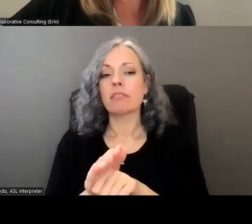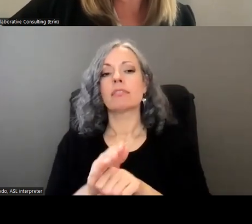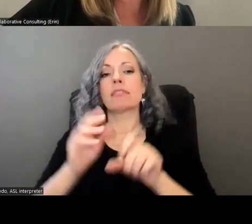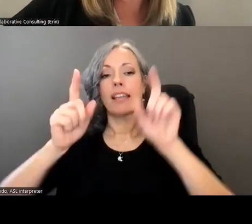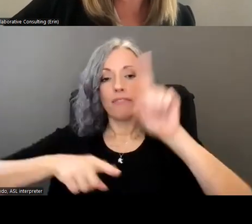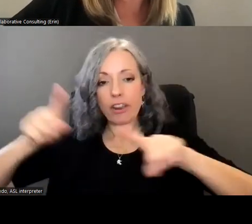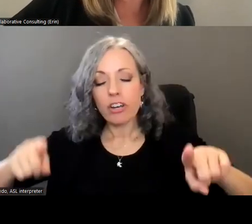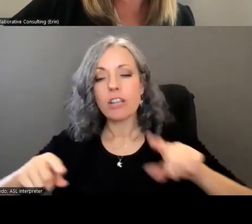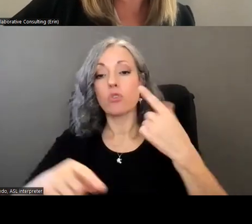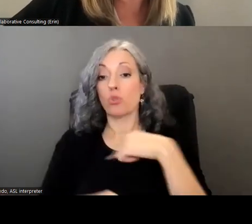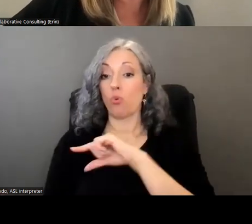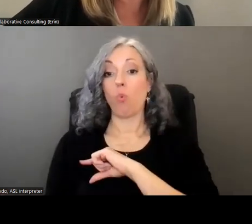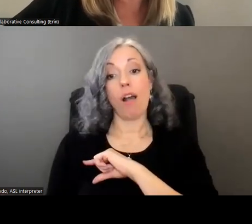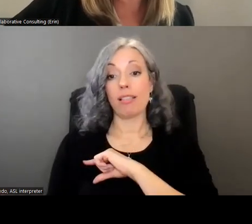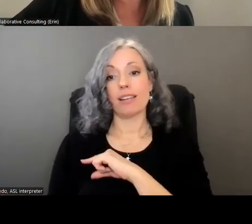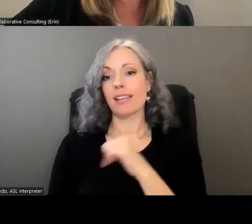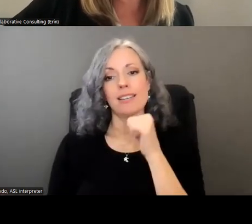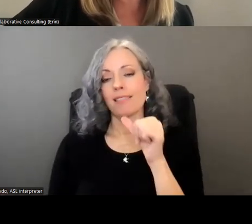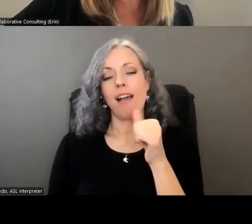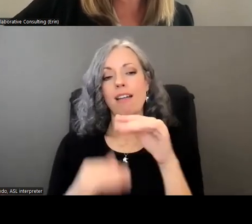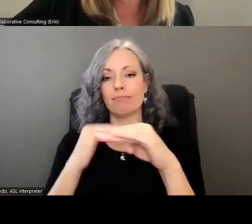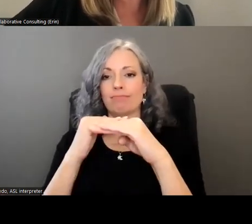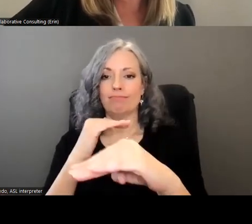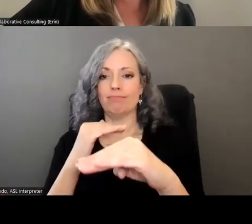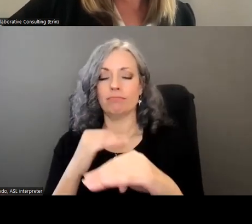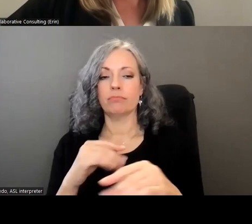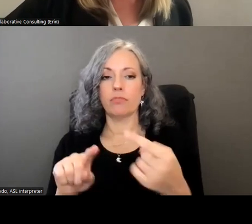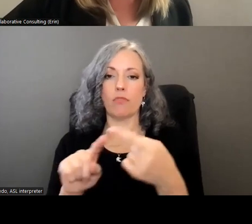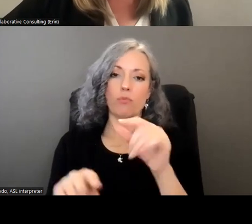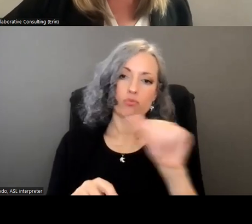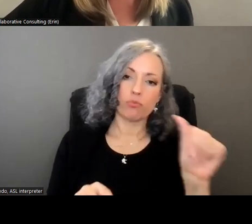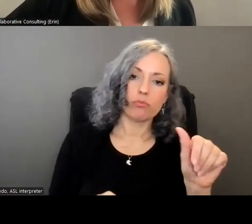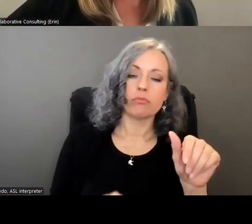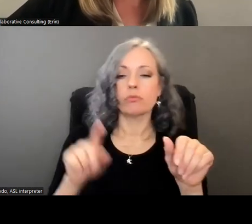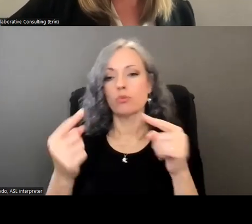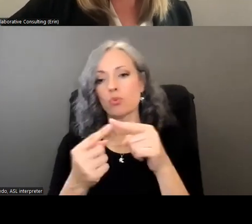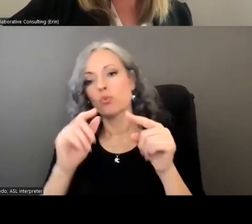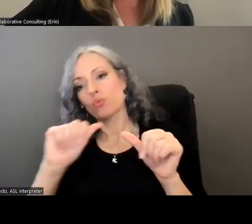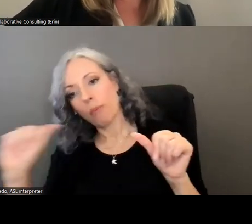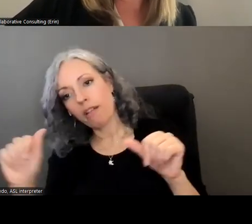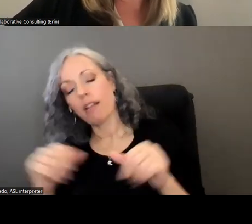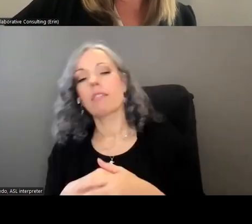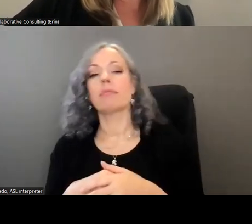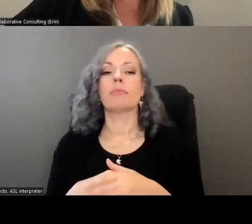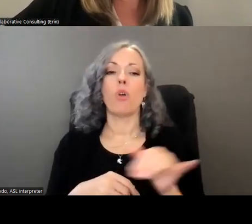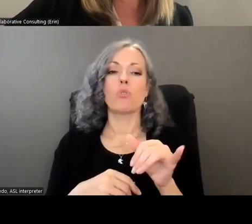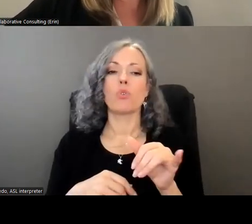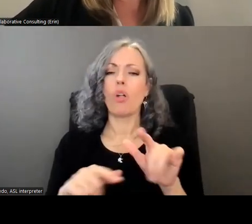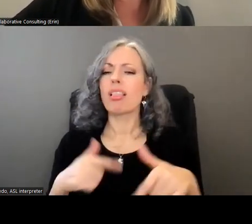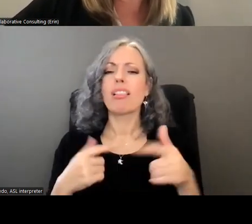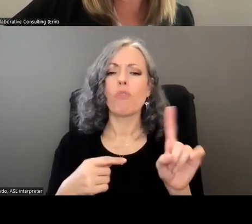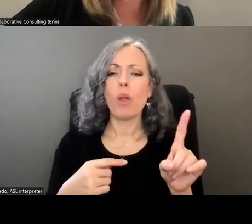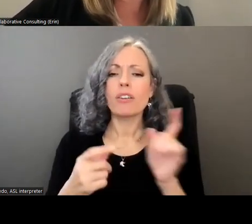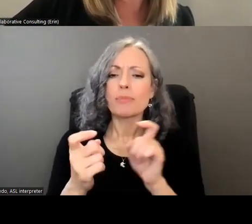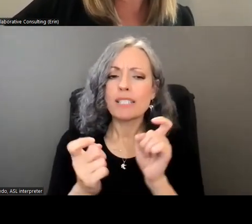quality of the services can vary greatly from triple a to triple a and geography and demographics uh more specifically